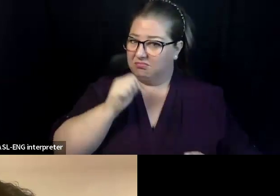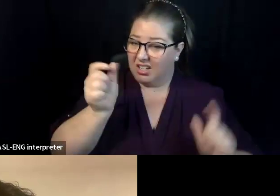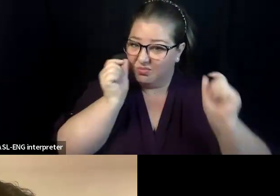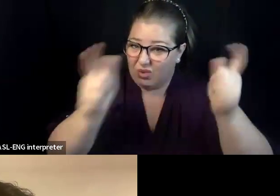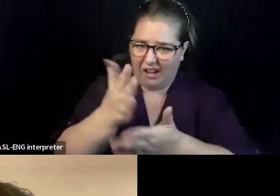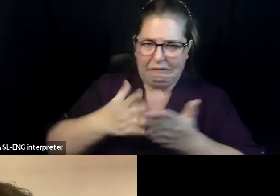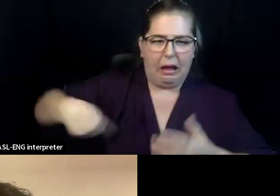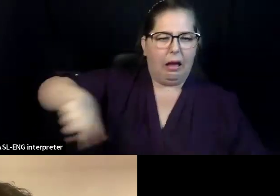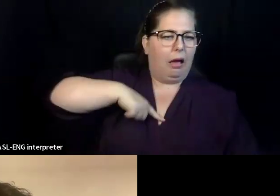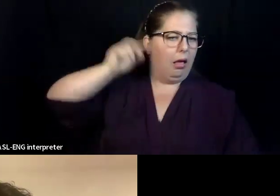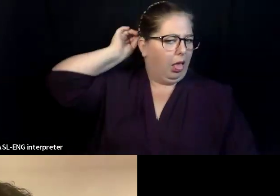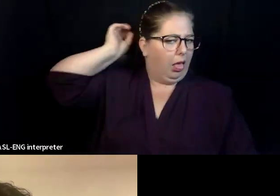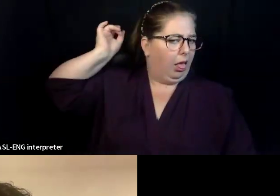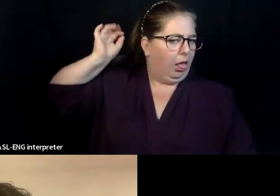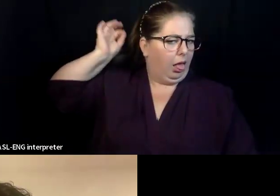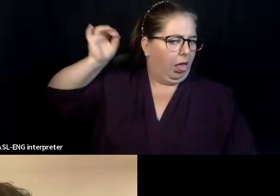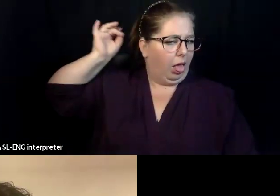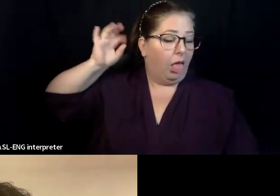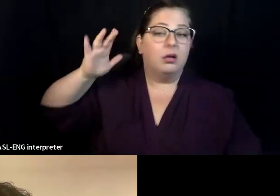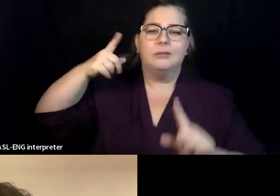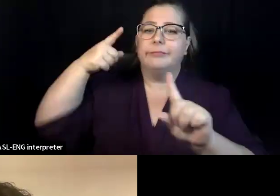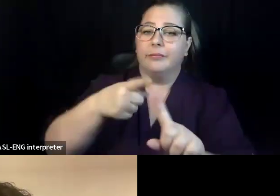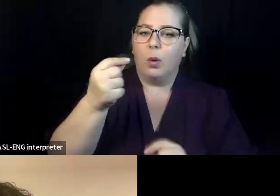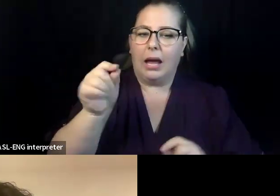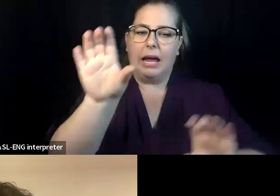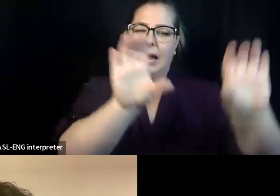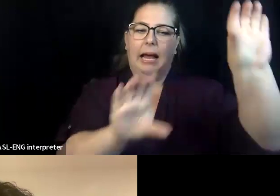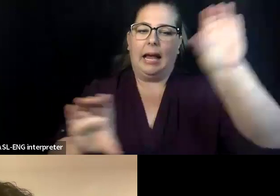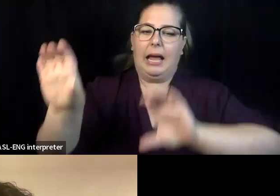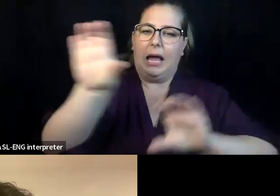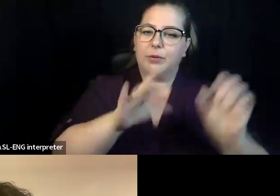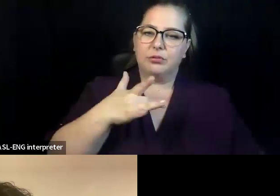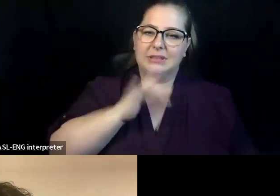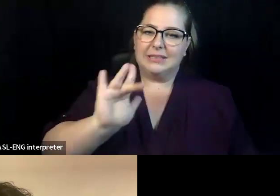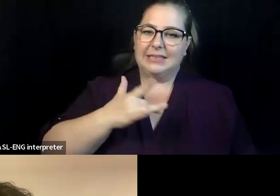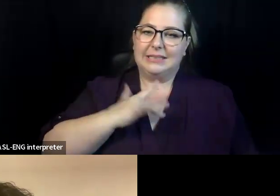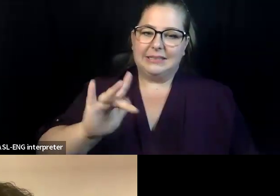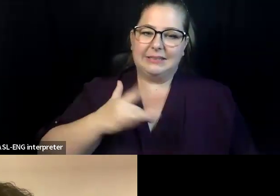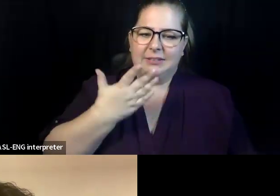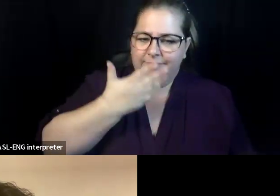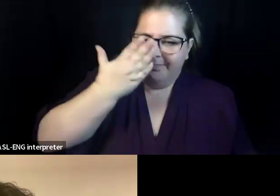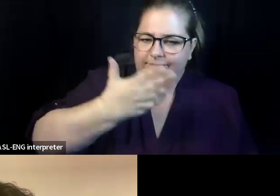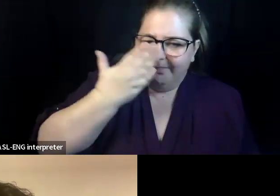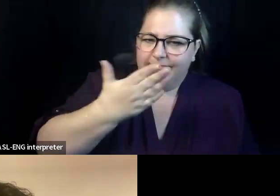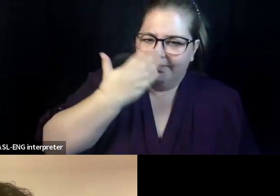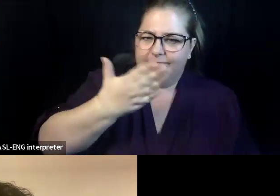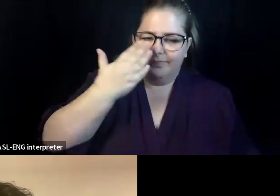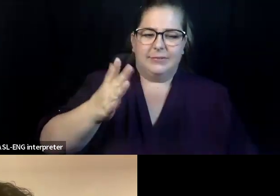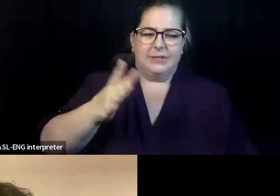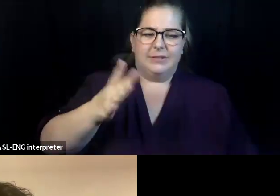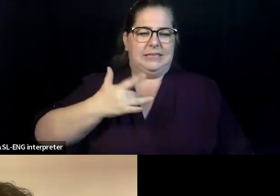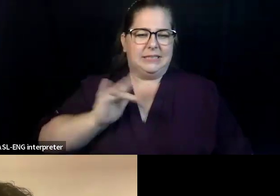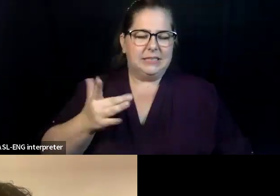and environmental access. And of course, with a new building, that's a nightmare for many people. And